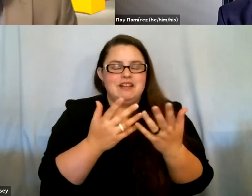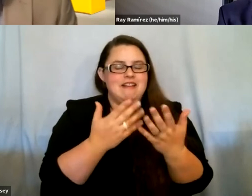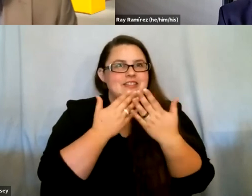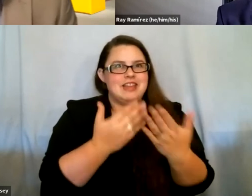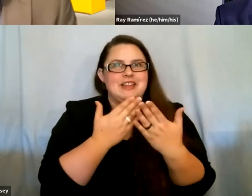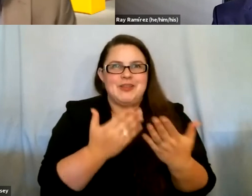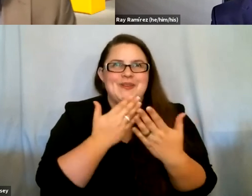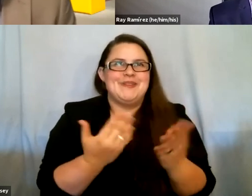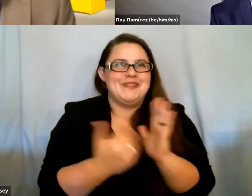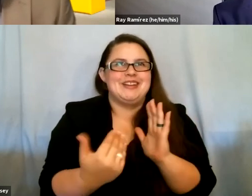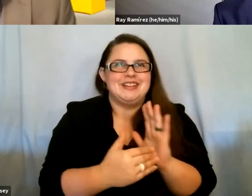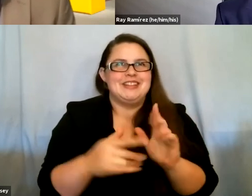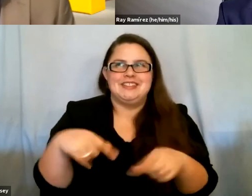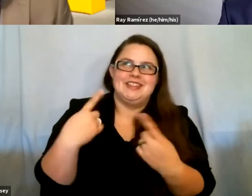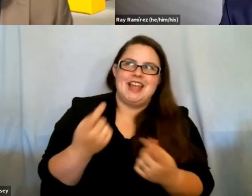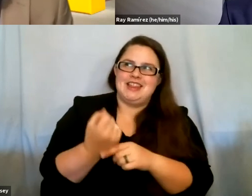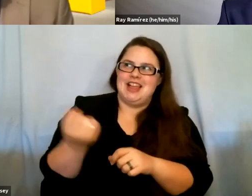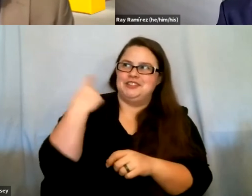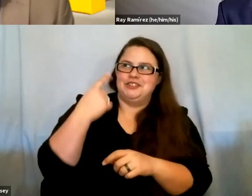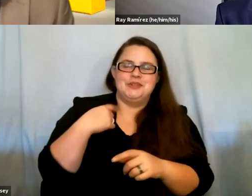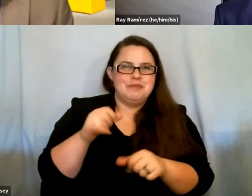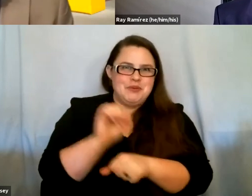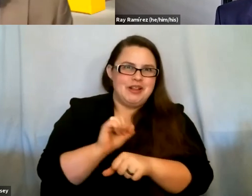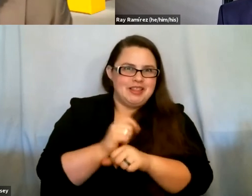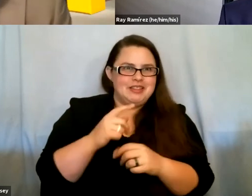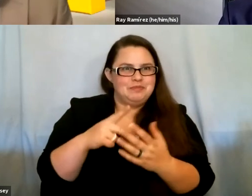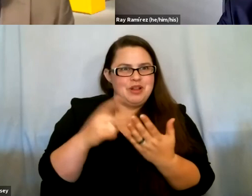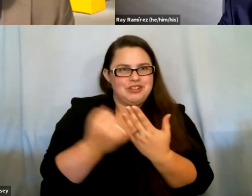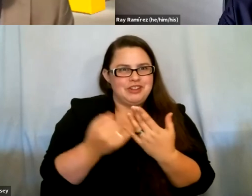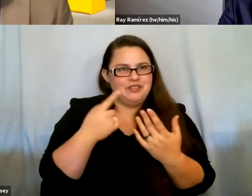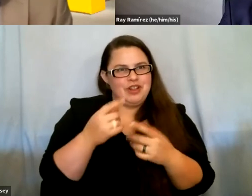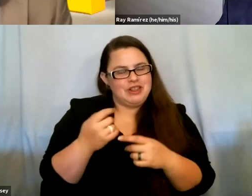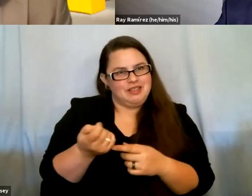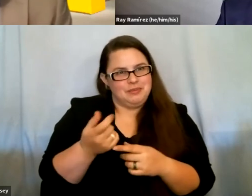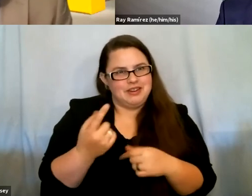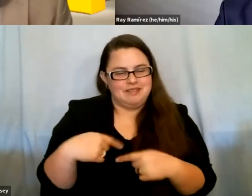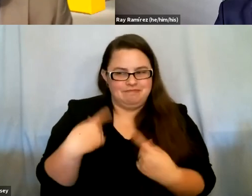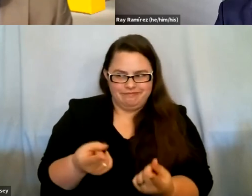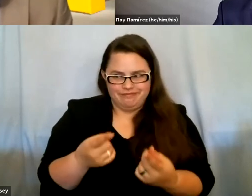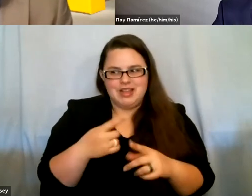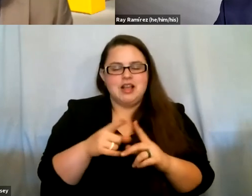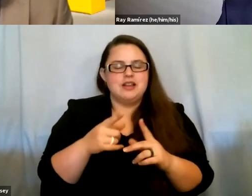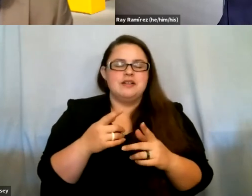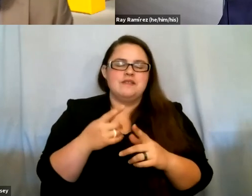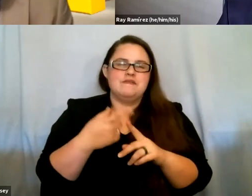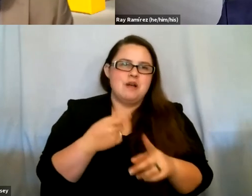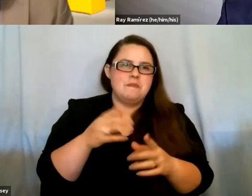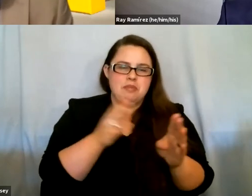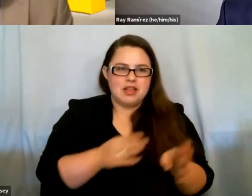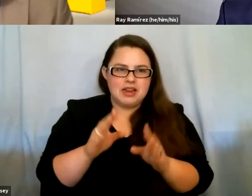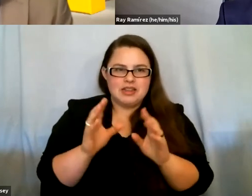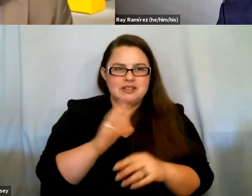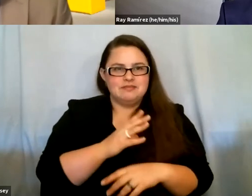you so many times since last year, right? We've been working on this for a couple years now. But, you know, on behalf of the planning committee and all my colleagues,